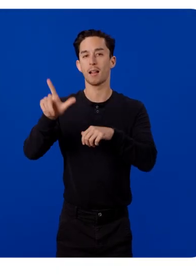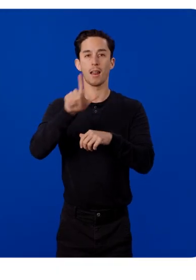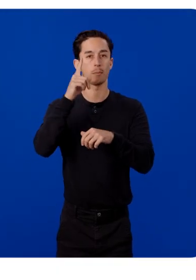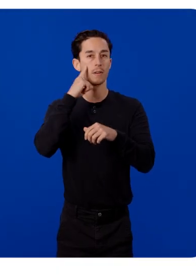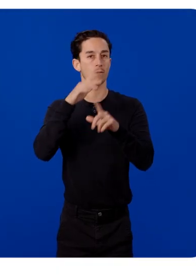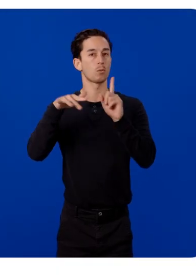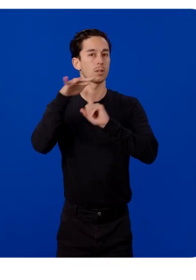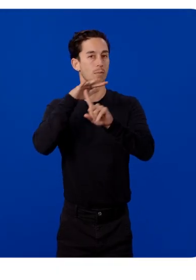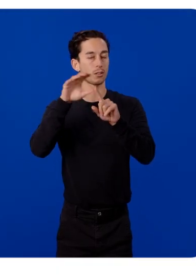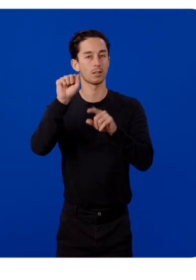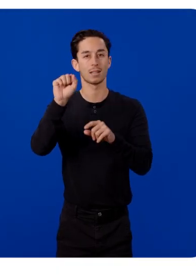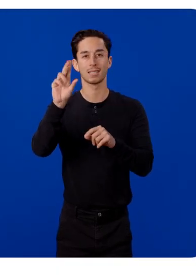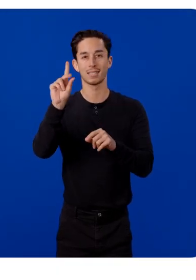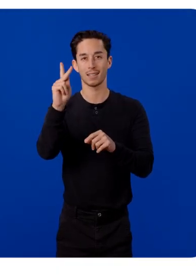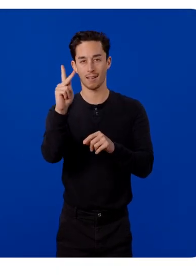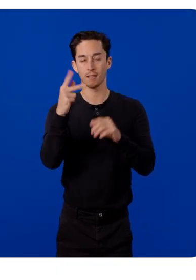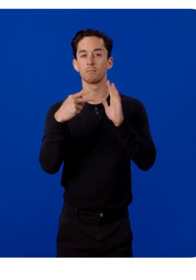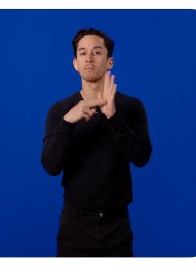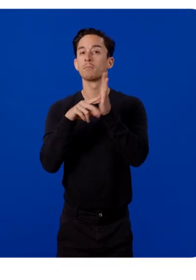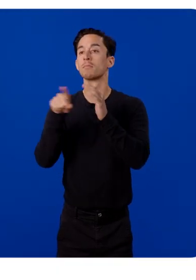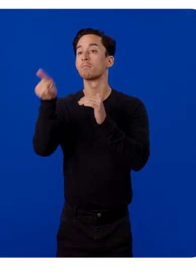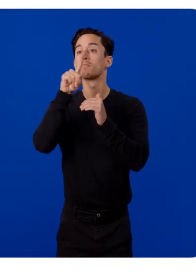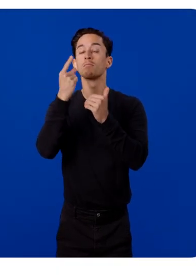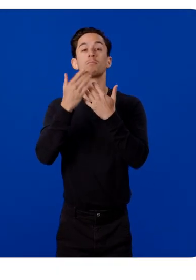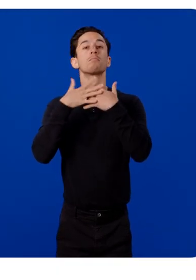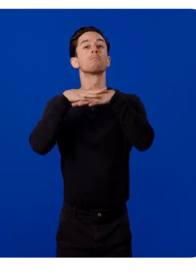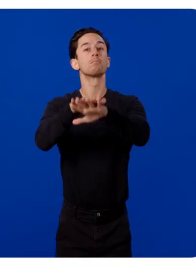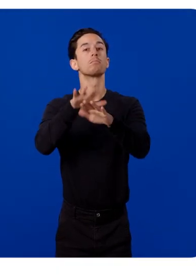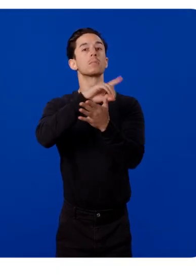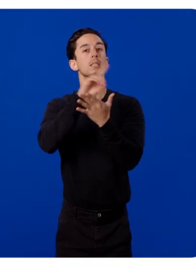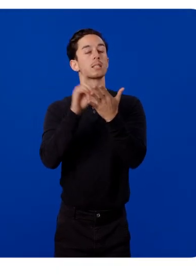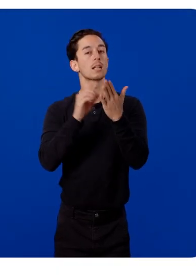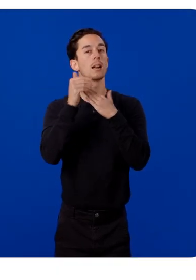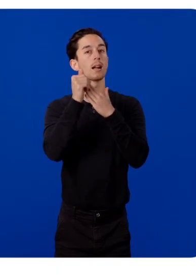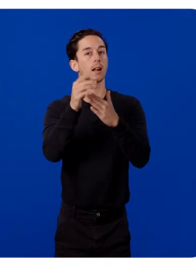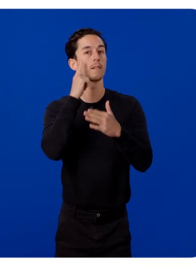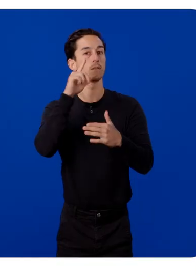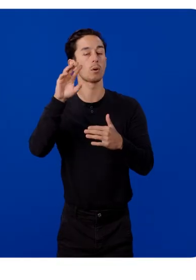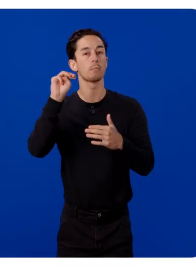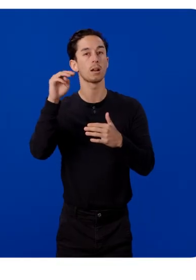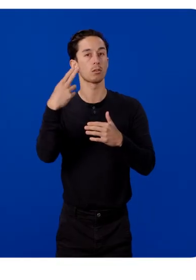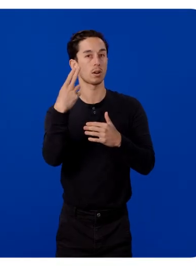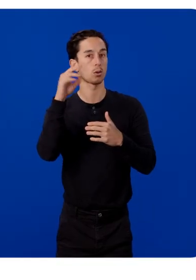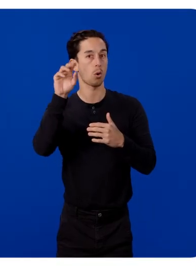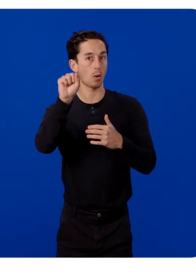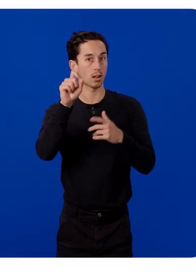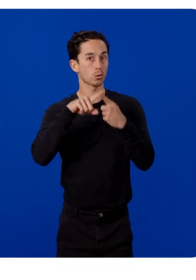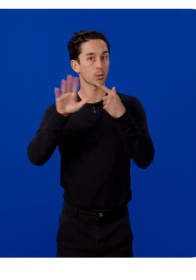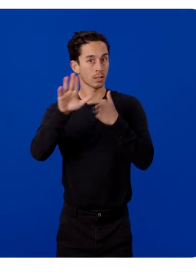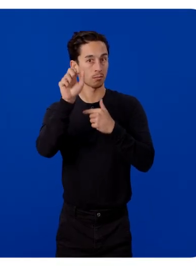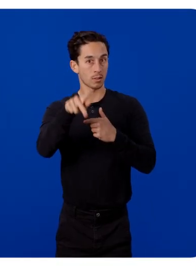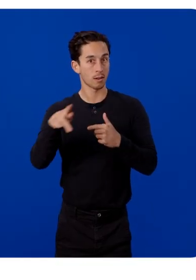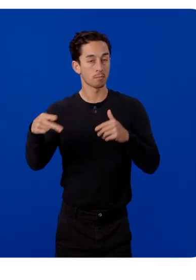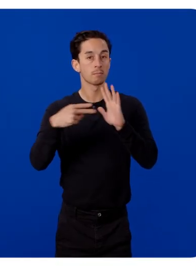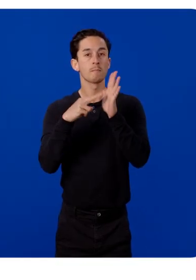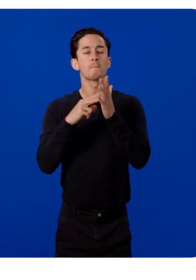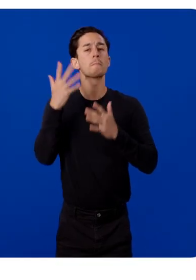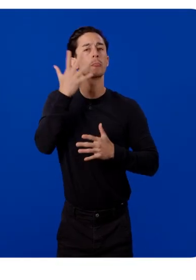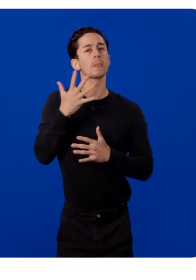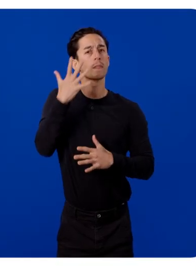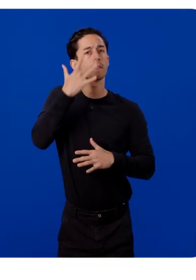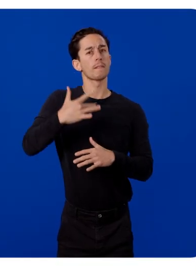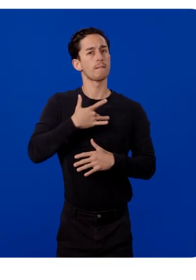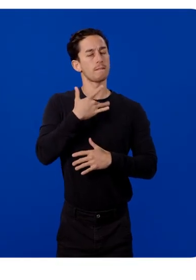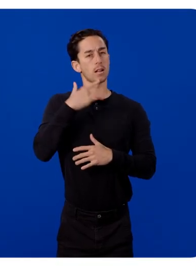library for Spatial SDK. This helps developers integrate the design guidelines for MetaHorizon OS into their apps to make them